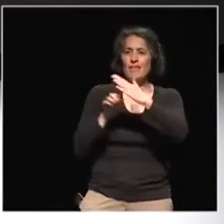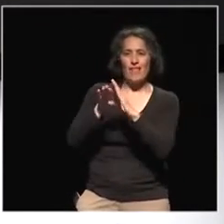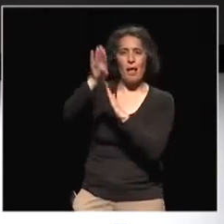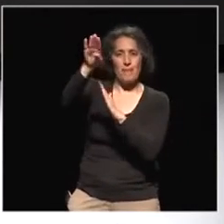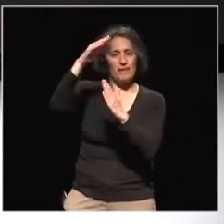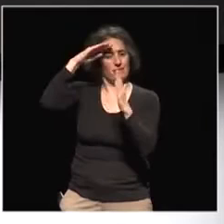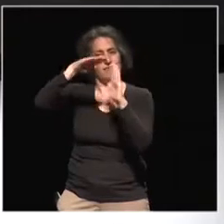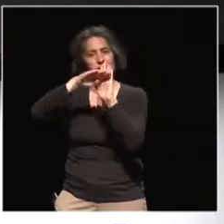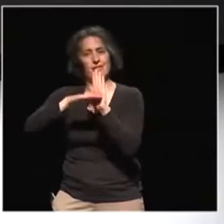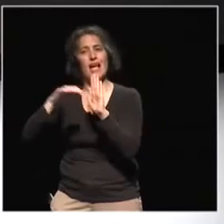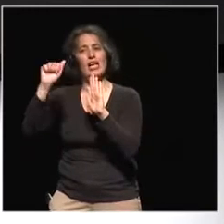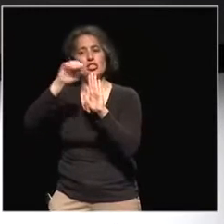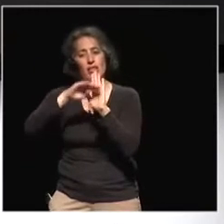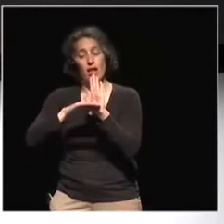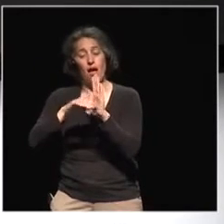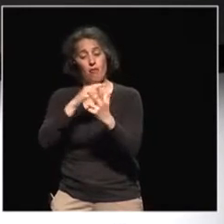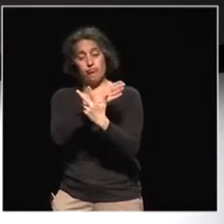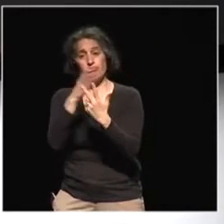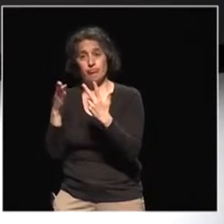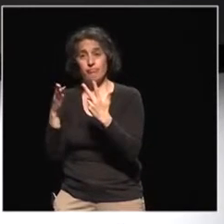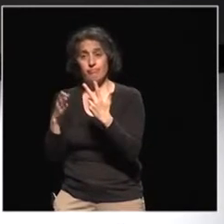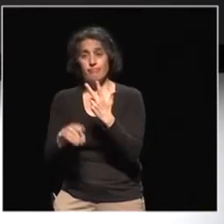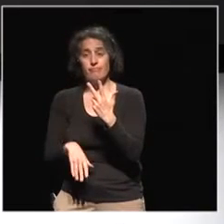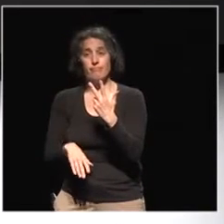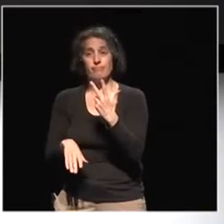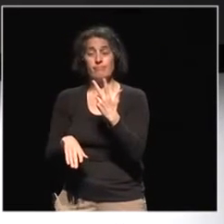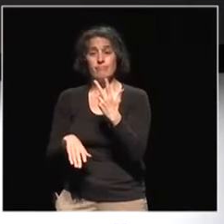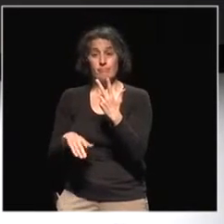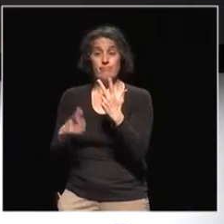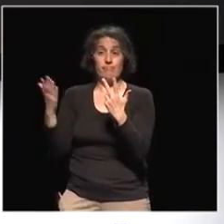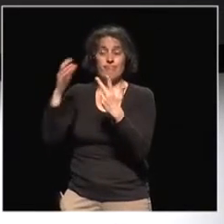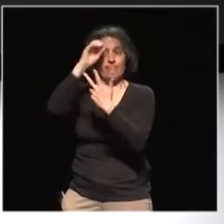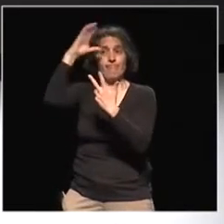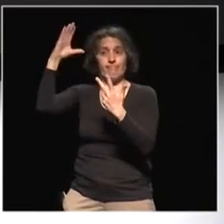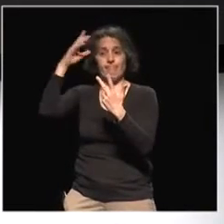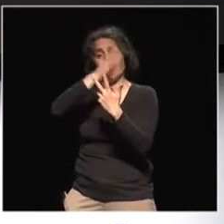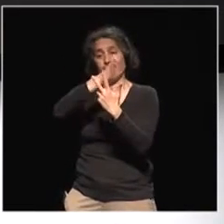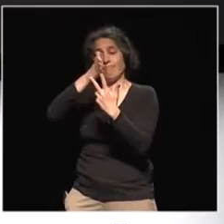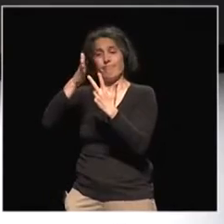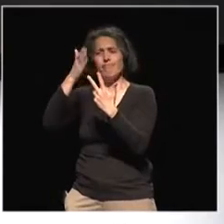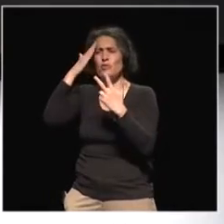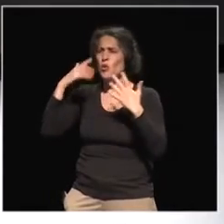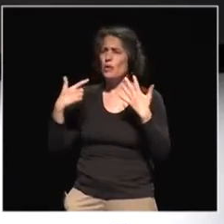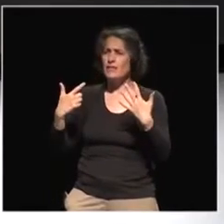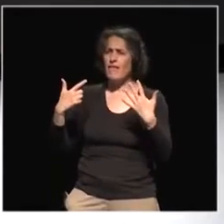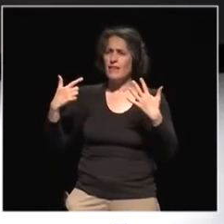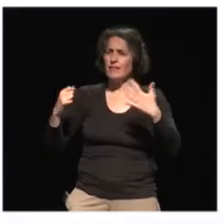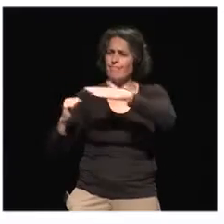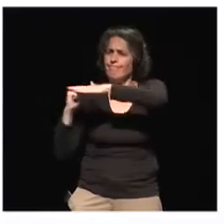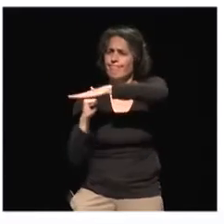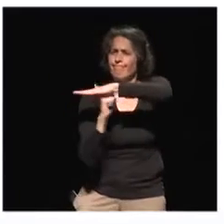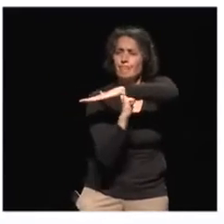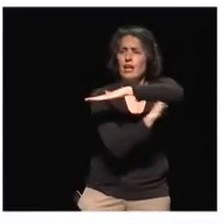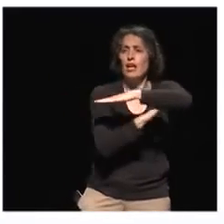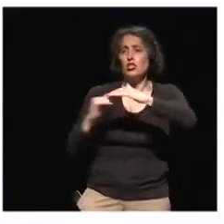you know, build this sustainable, you know, world from, you know. There's the seven pillars, you know, justice and dignity